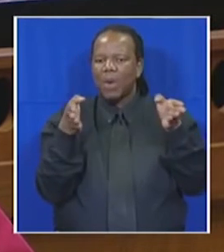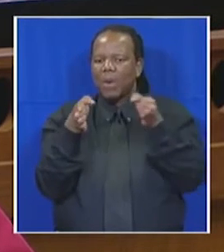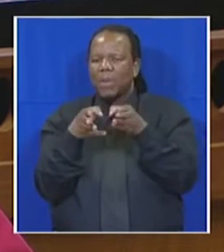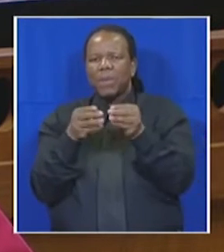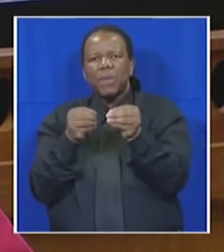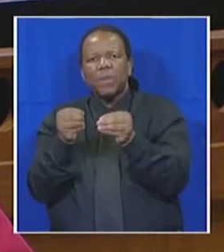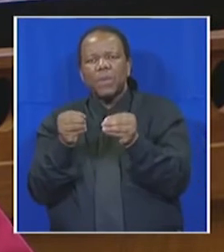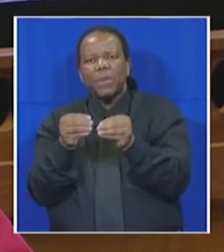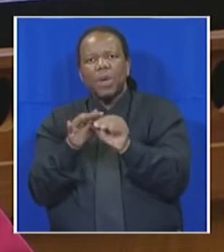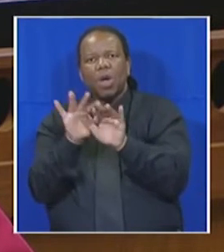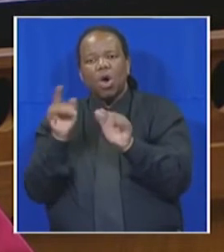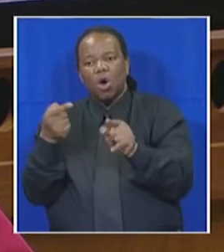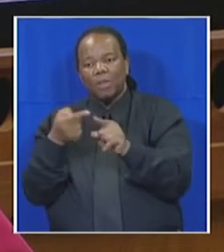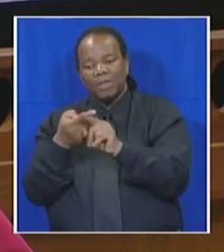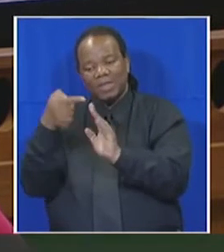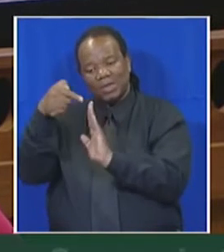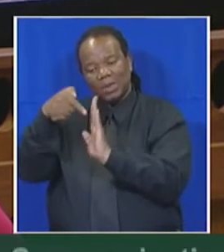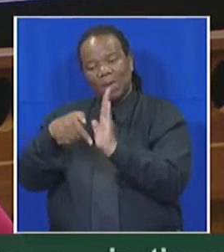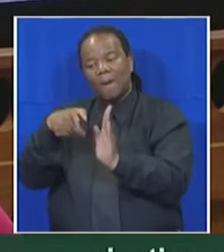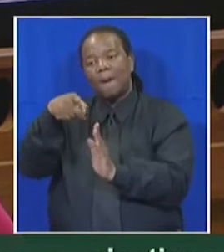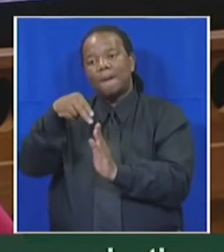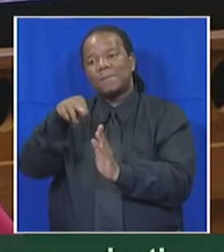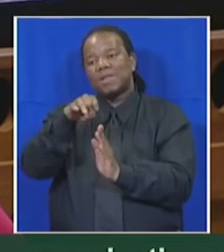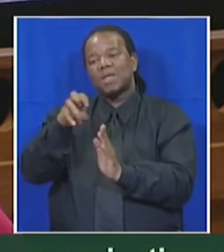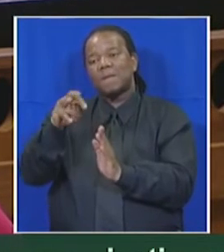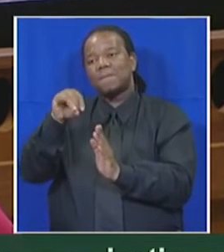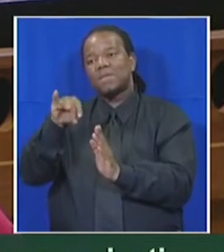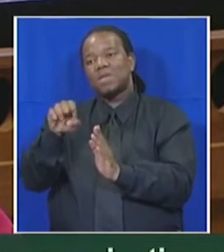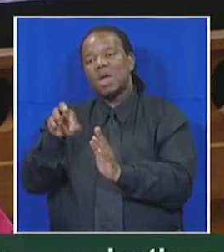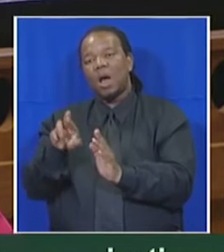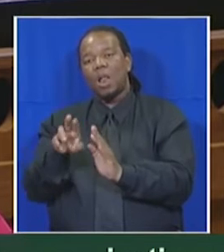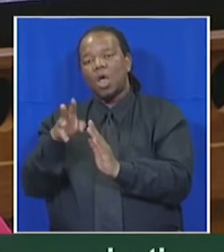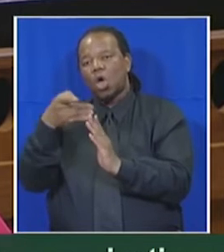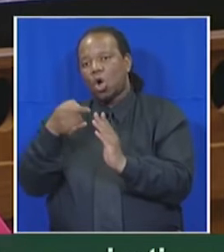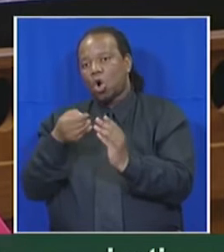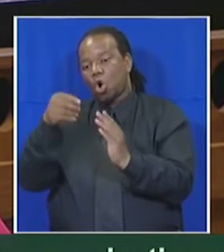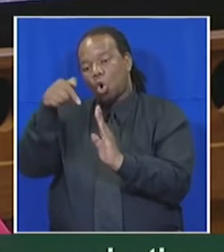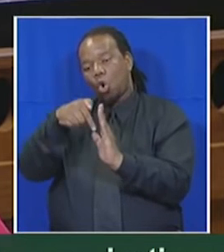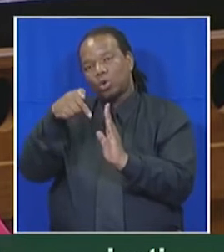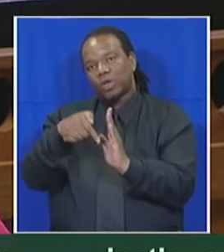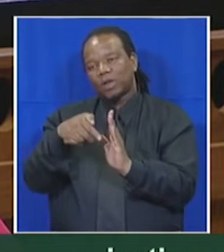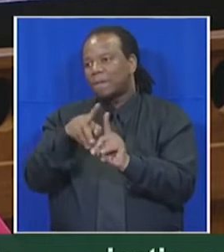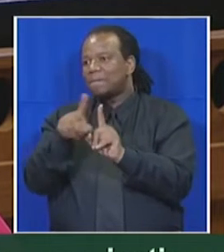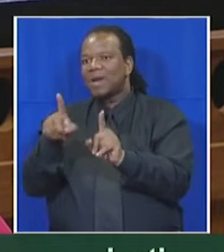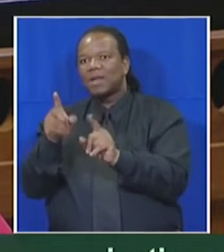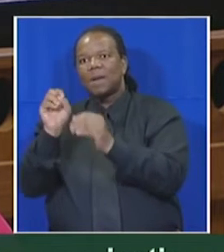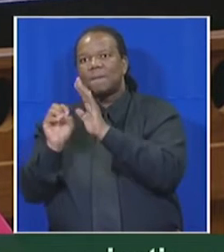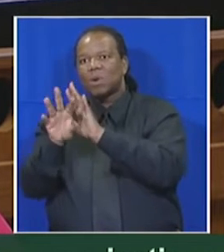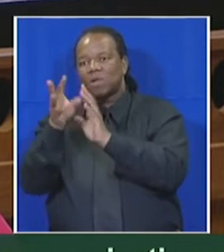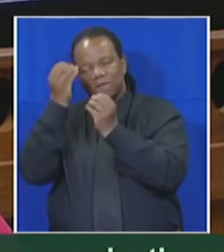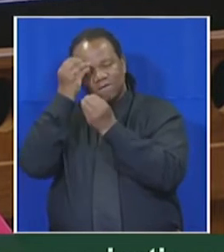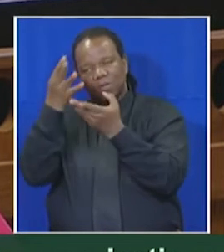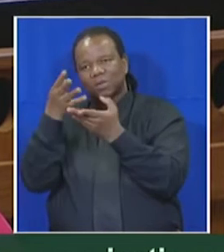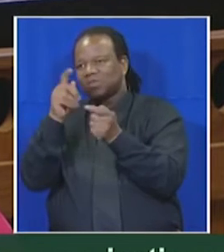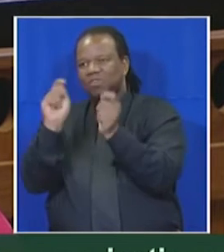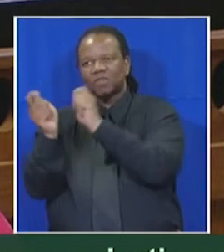television content in South Africa. Broadcasting is not regulated towards transformation. This is made worse